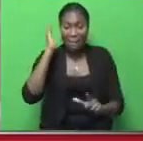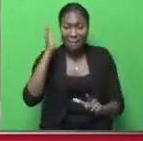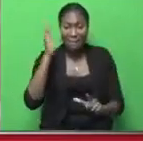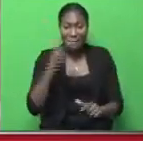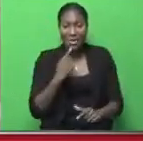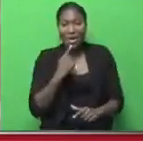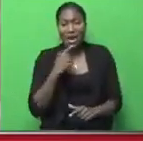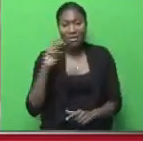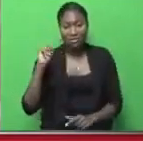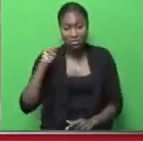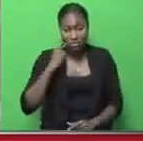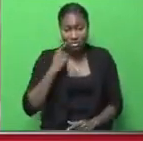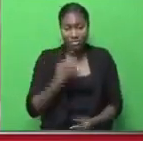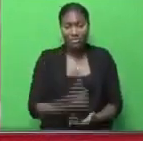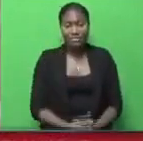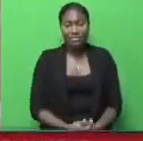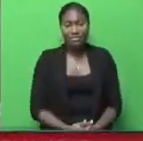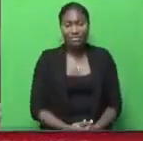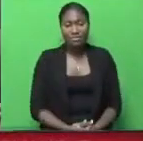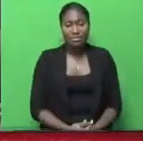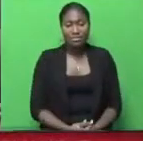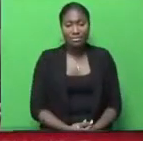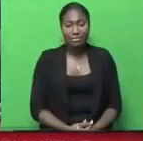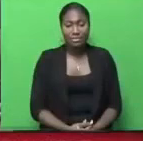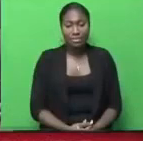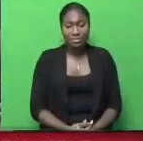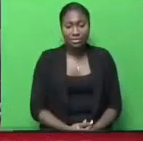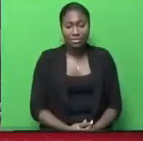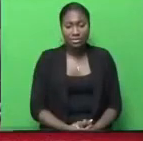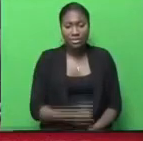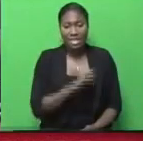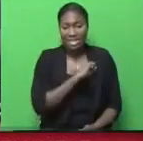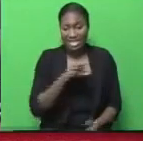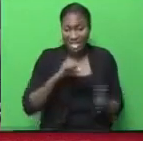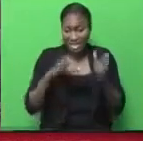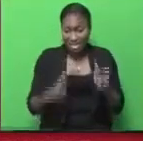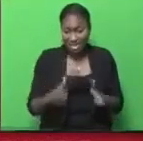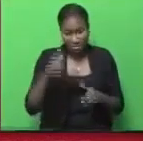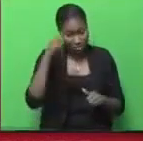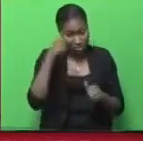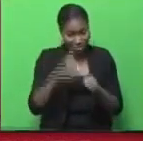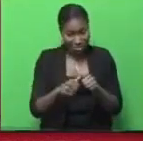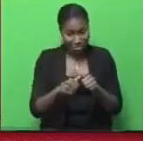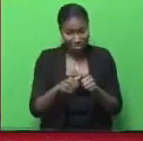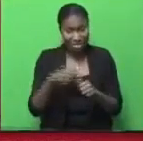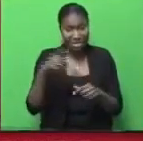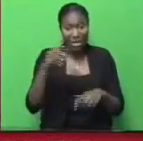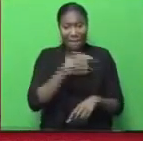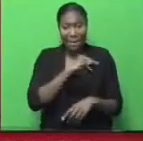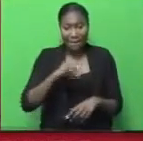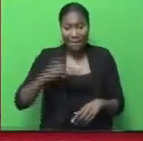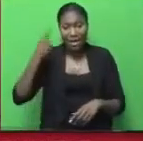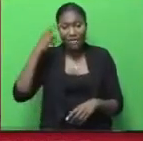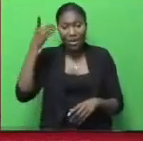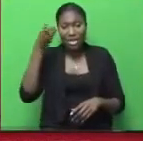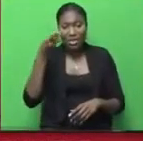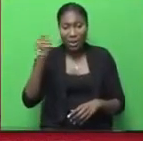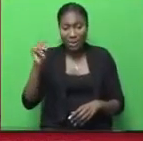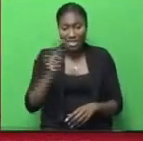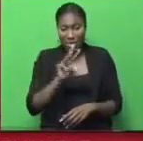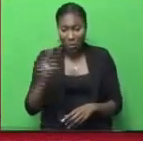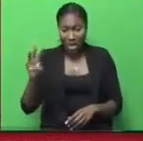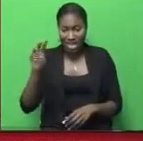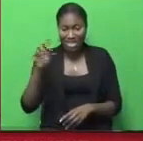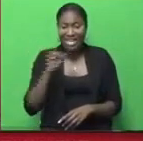So don't tell us that the UN… Senator Roberts, Senator Roberts, the Member for Dago Martin West is a Member of the